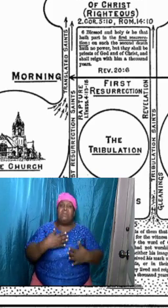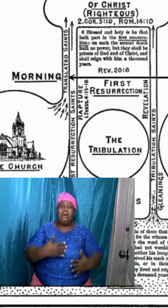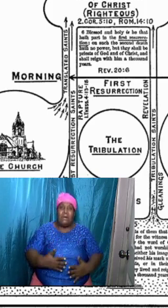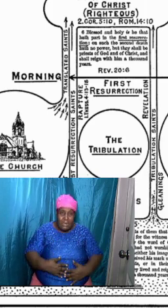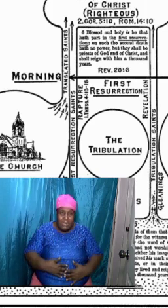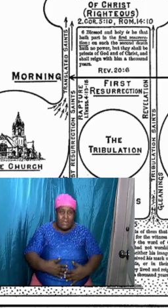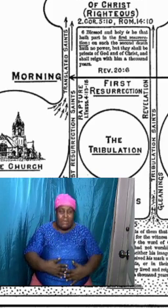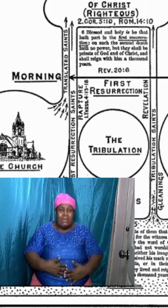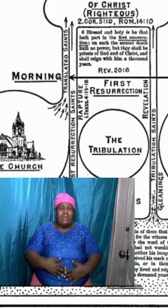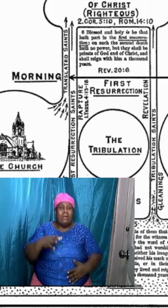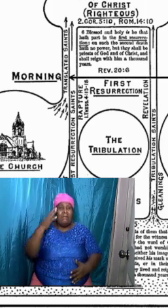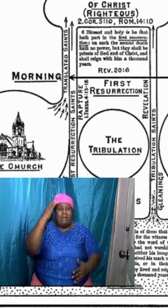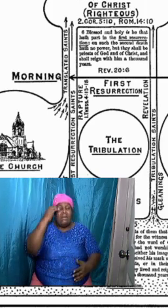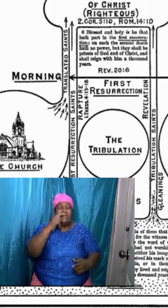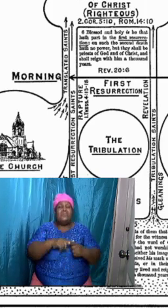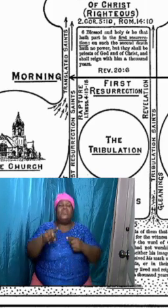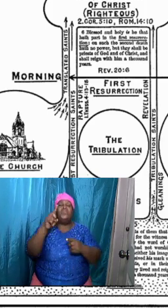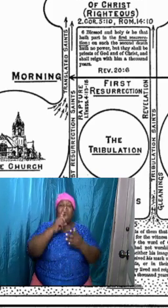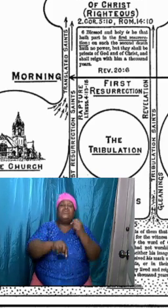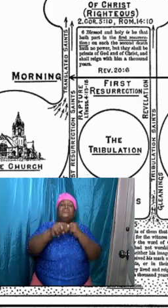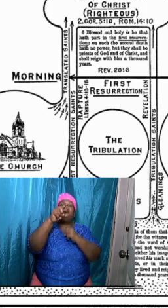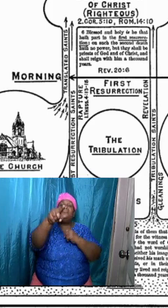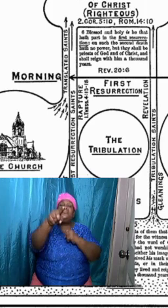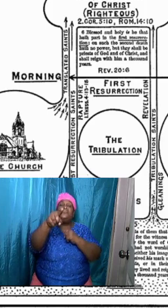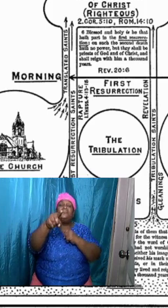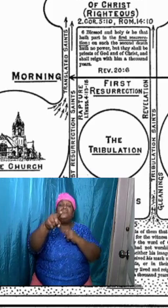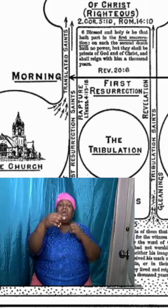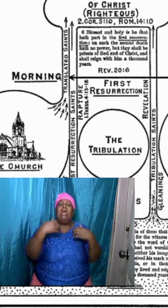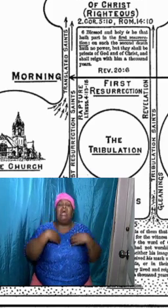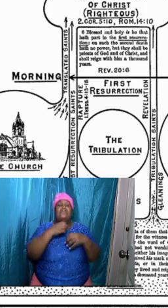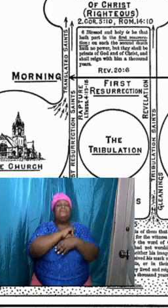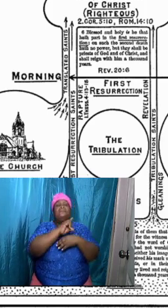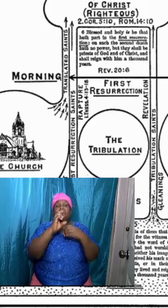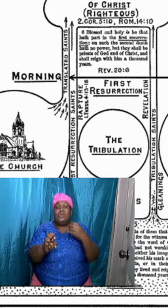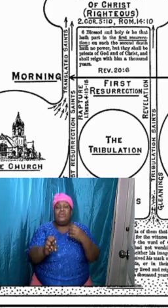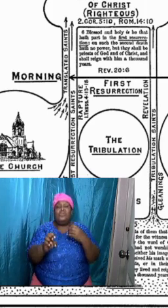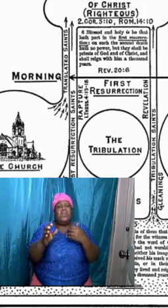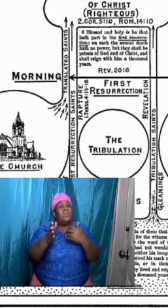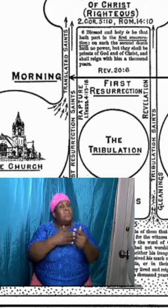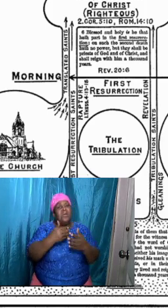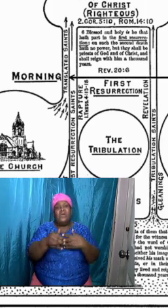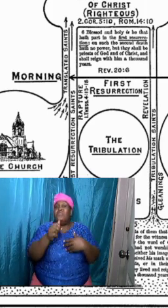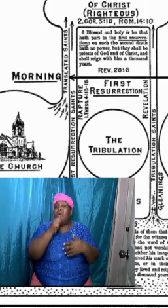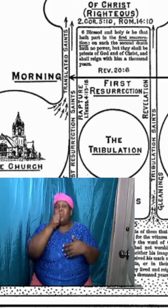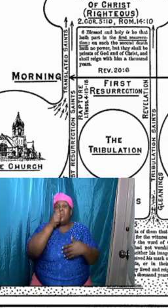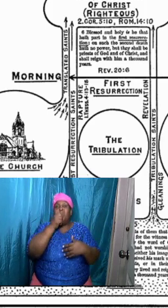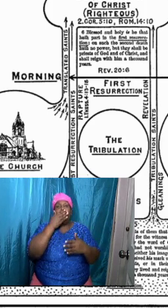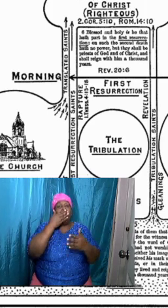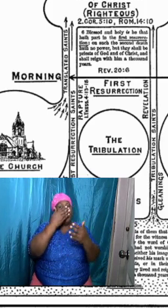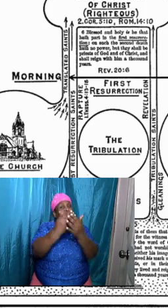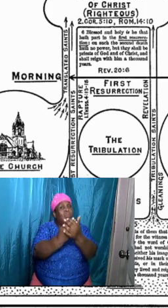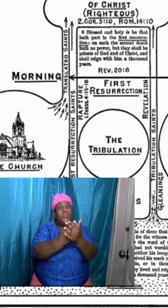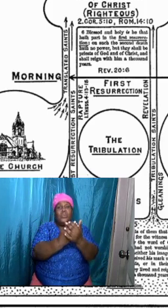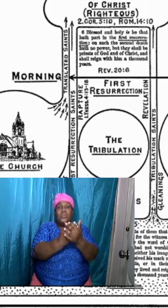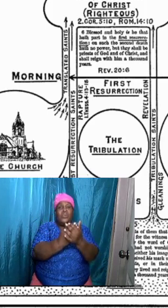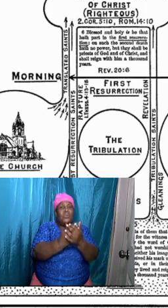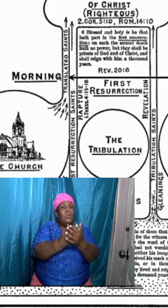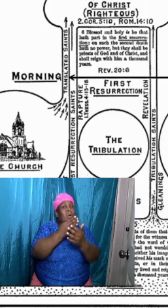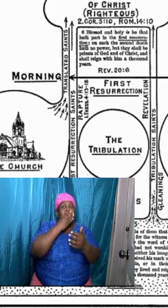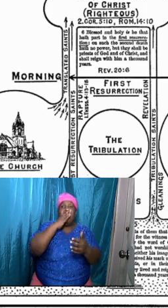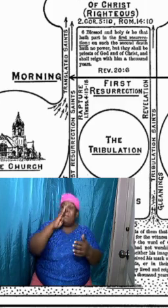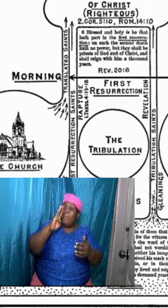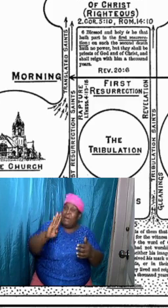hath done, whether it be good or bad. All of us as saints. And Paul was writing to the